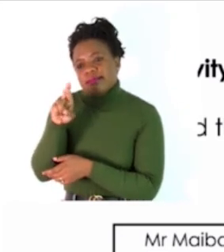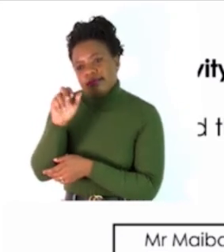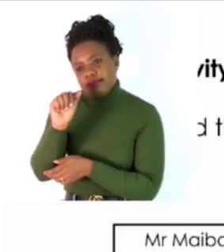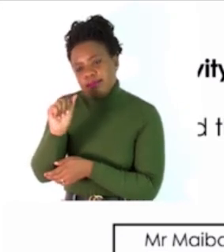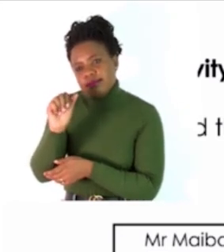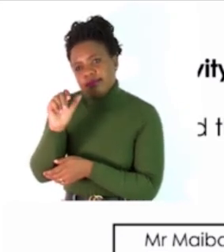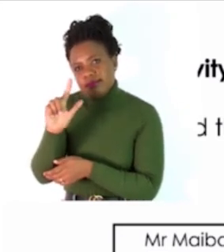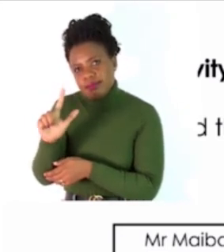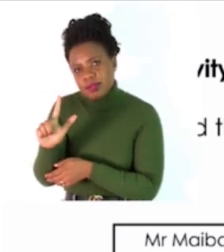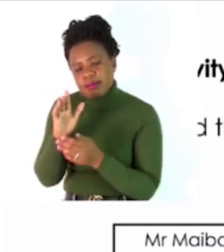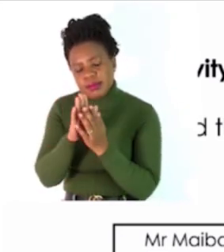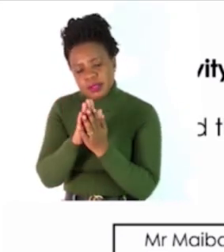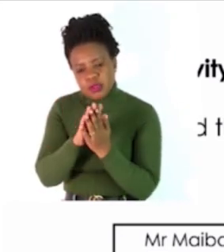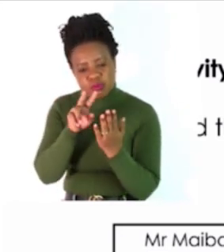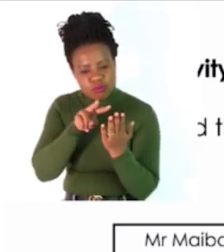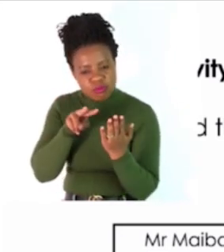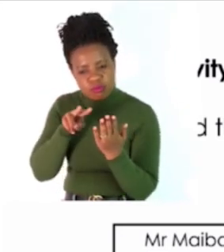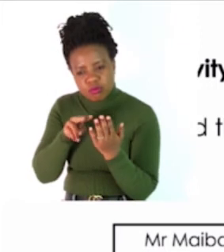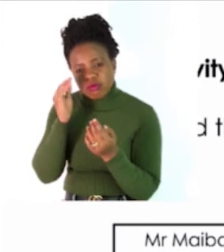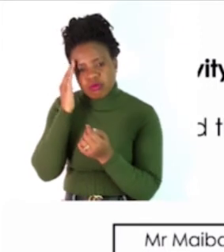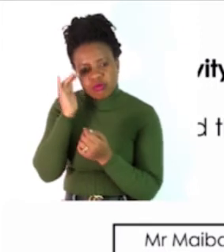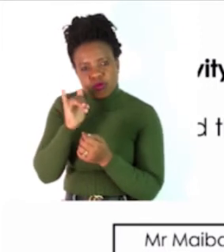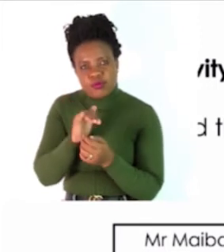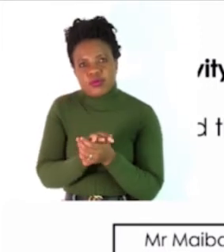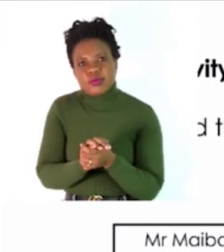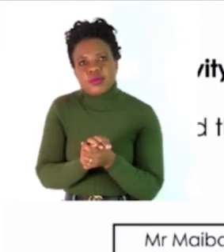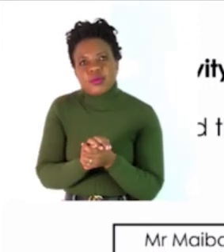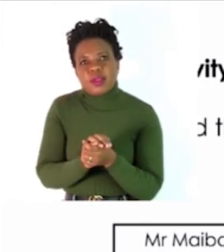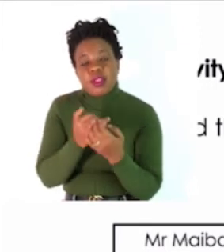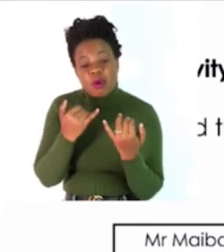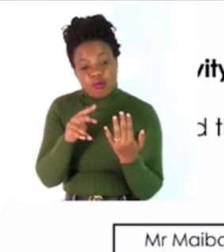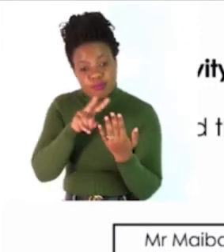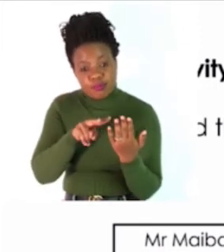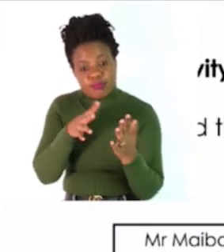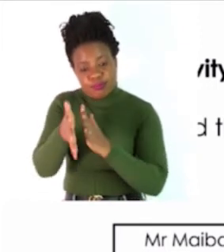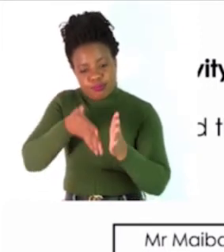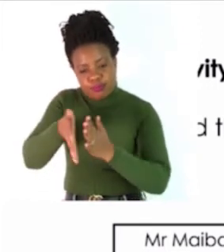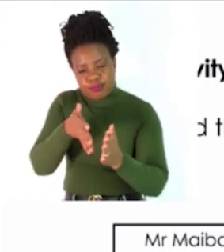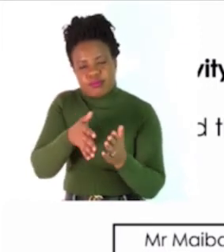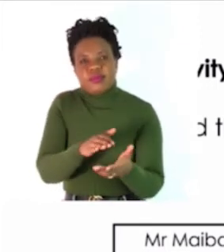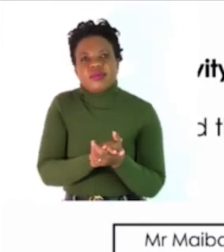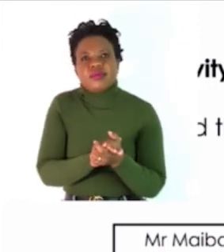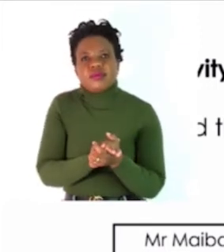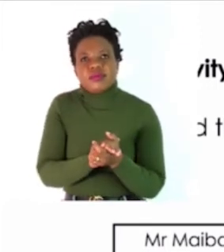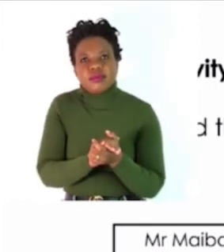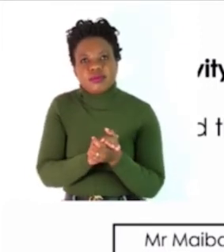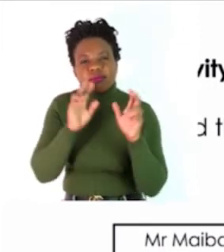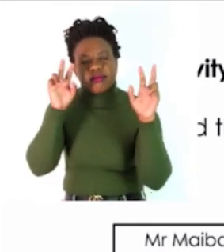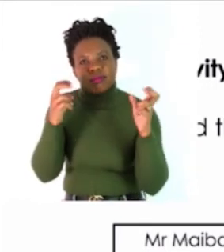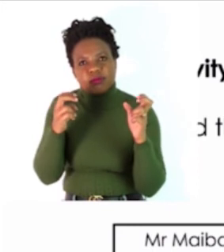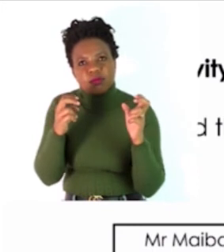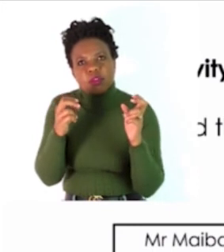to identify them okay i'm going to read in your hearing the passage the topic is